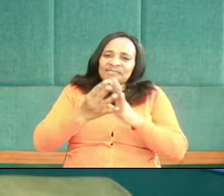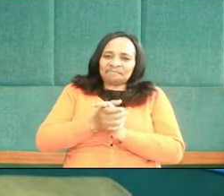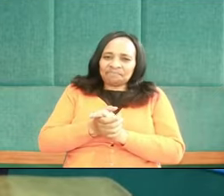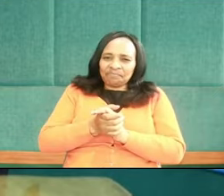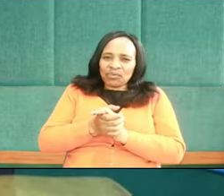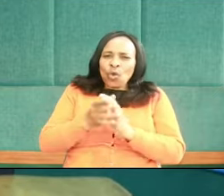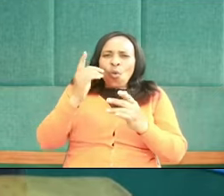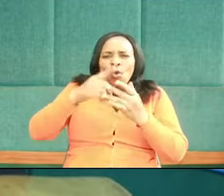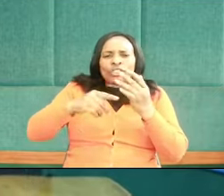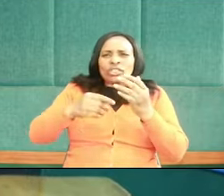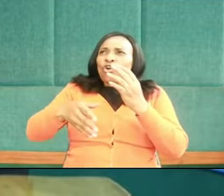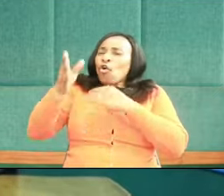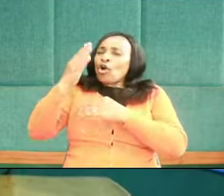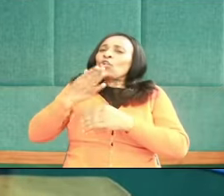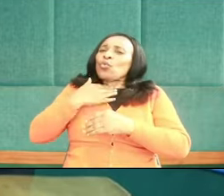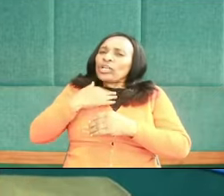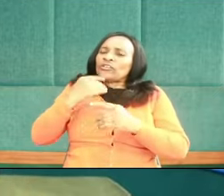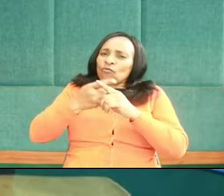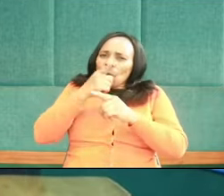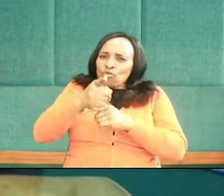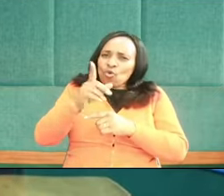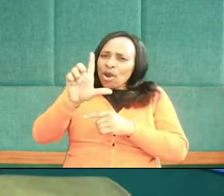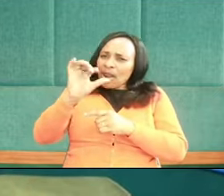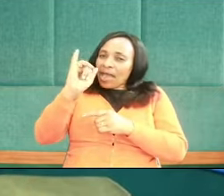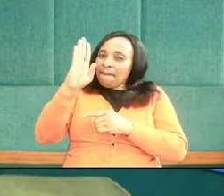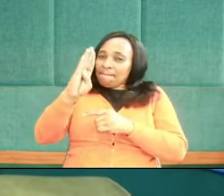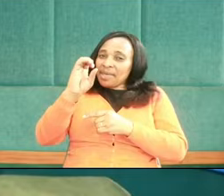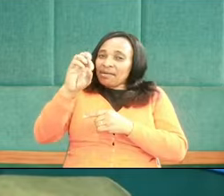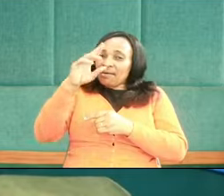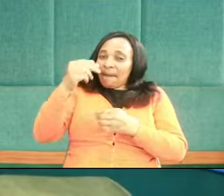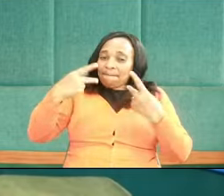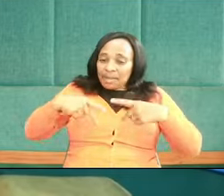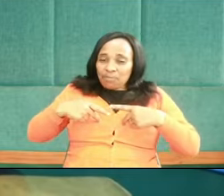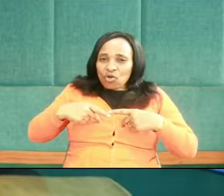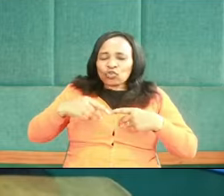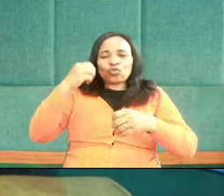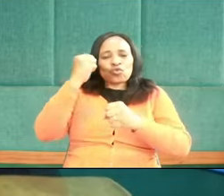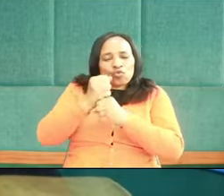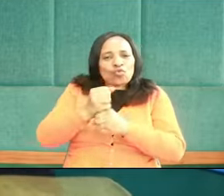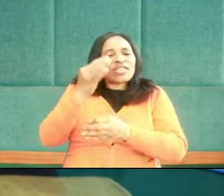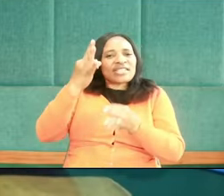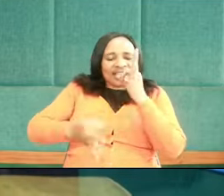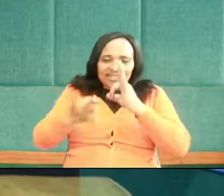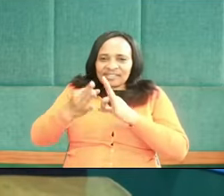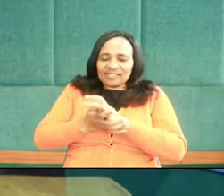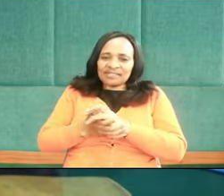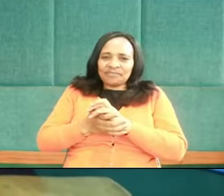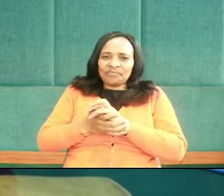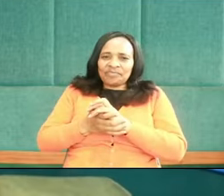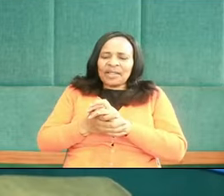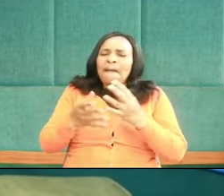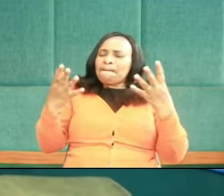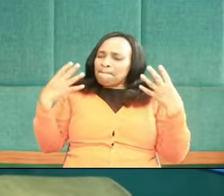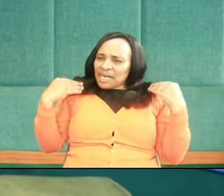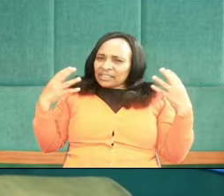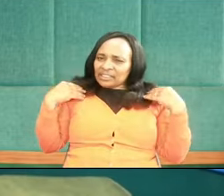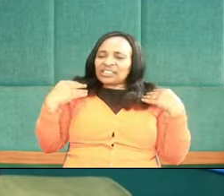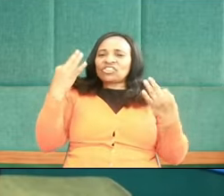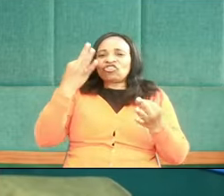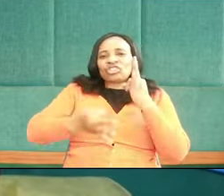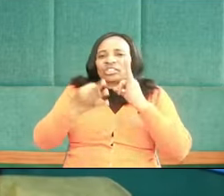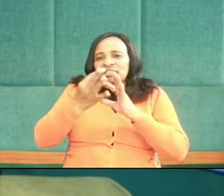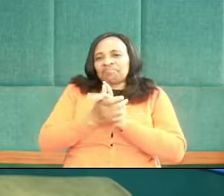the Lord require of you, Liberia? To do justice. Practicing probity. Practicing,